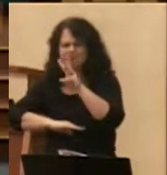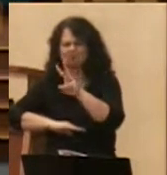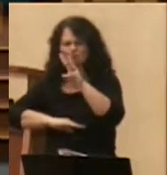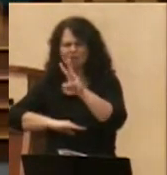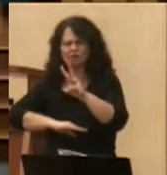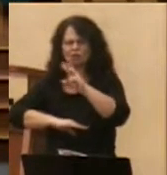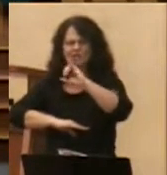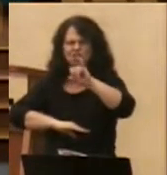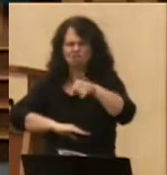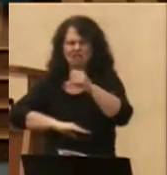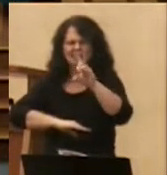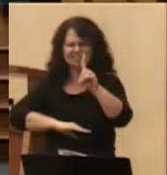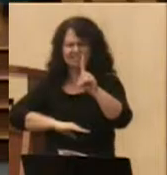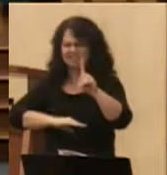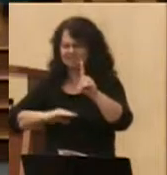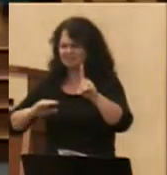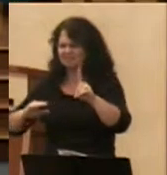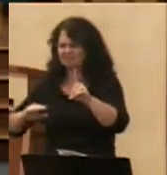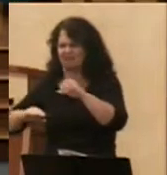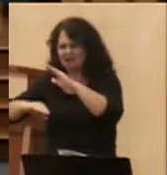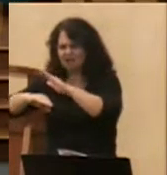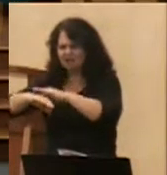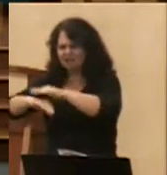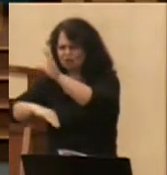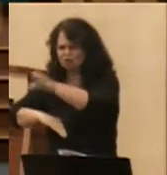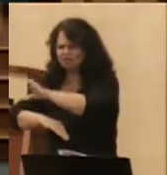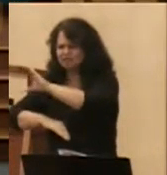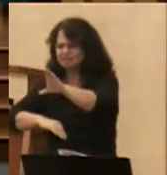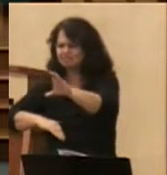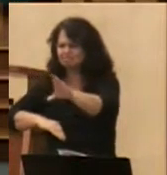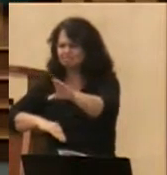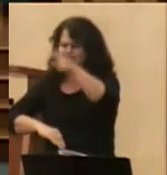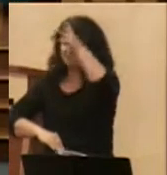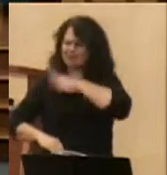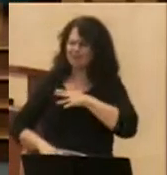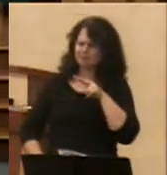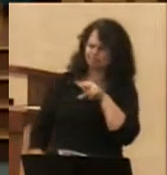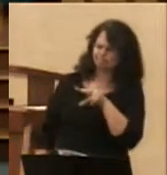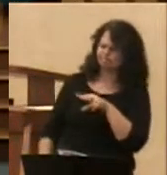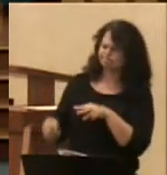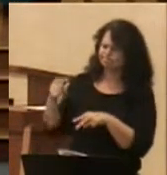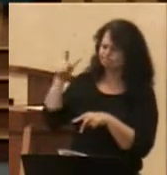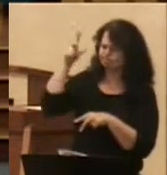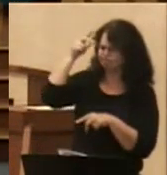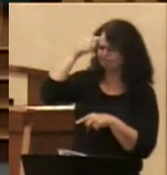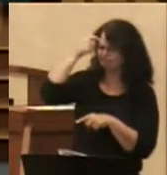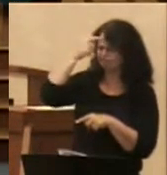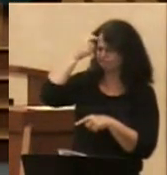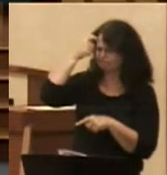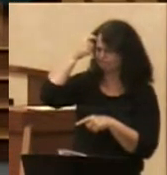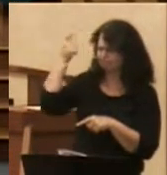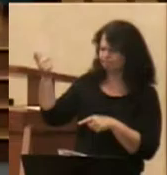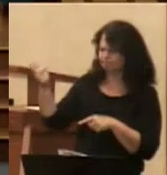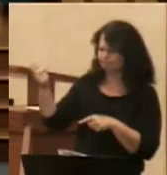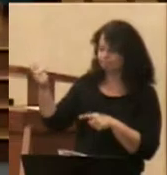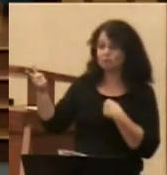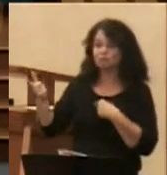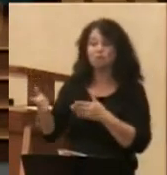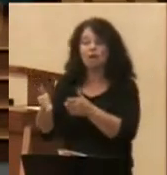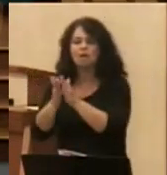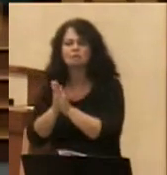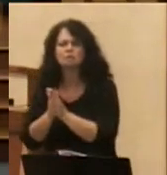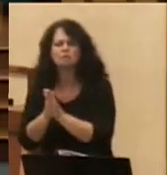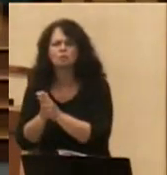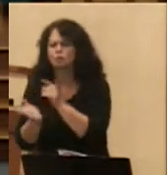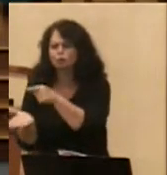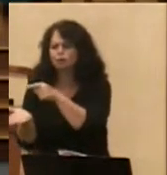was puzzled about what these letters might mean, could not figure it out and so he inquired of the clerk. The clerk said that the